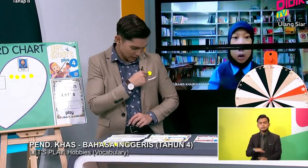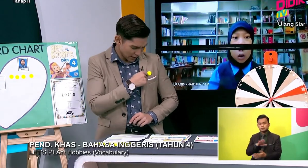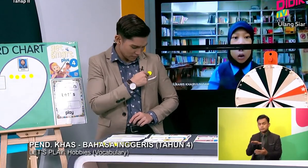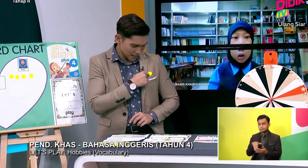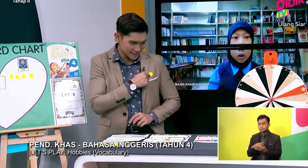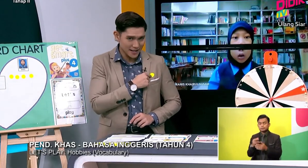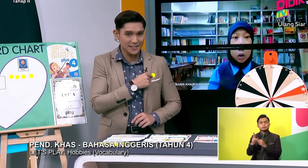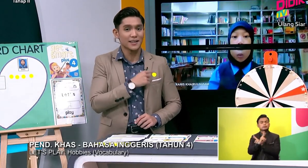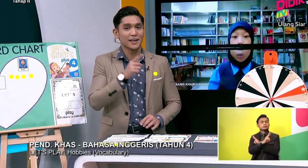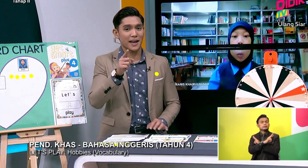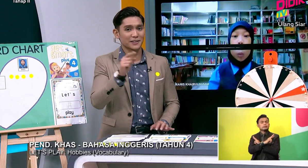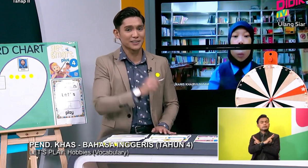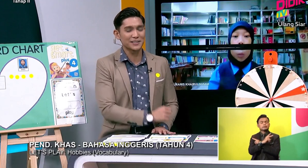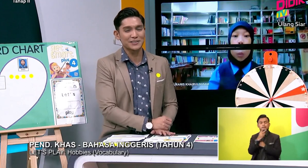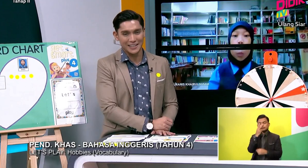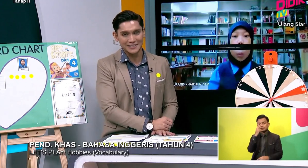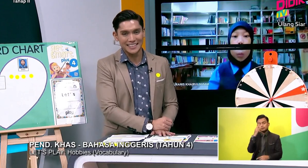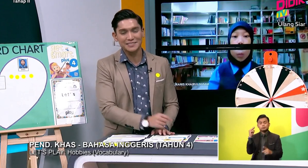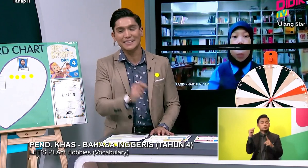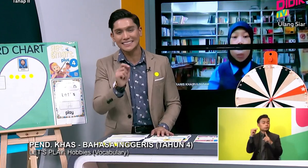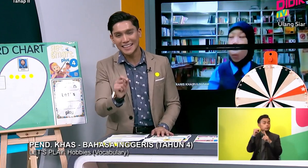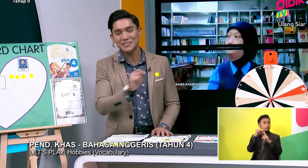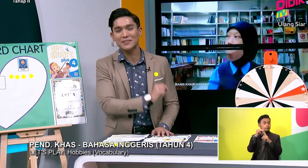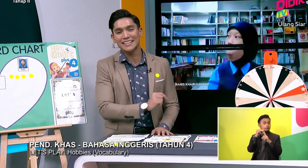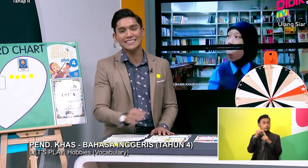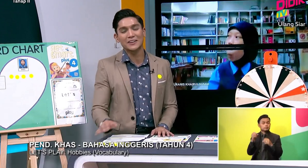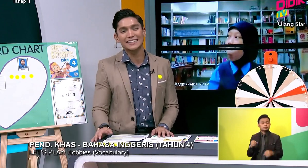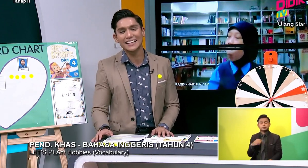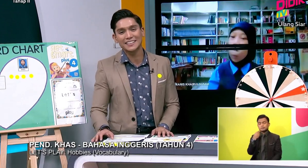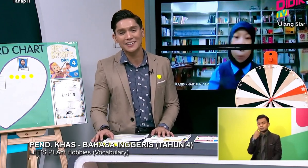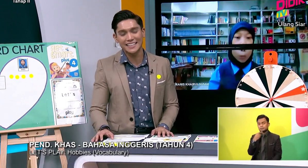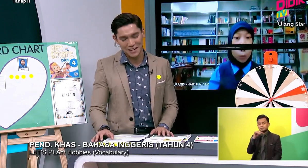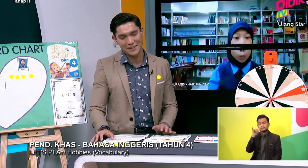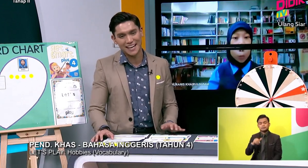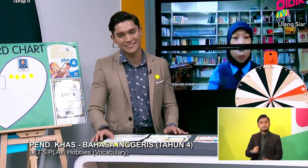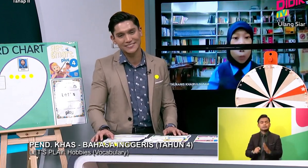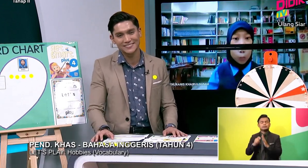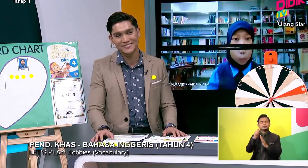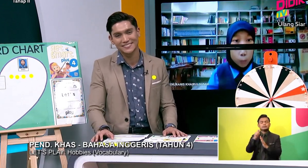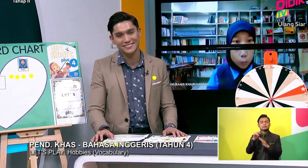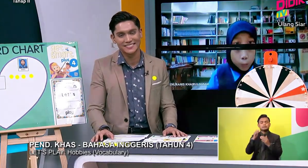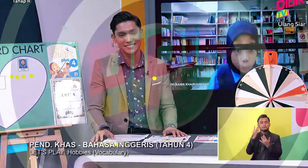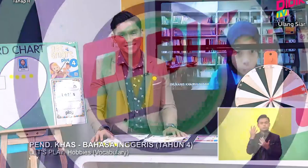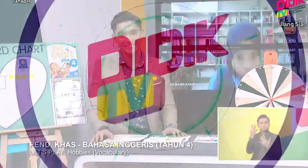I'm going to count my stars And continue to count stars But stay tuned with us on D-Date TV KPM